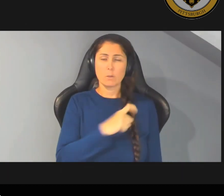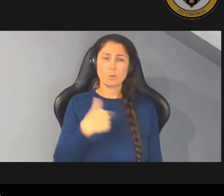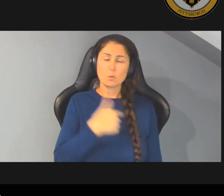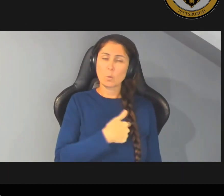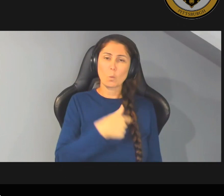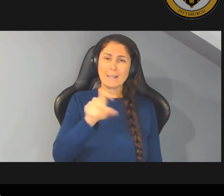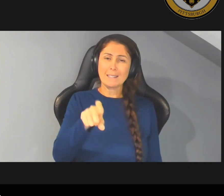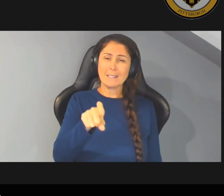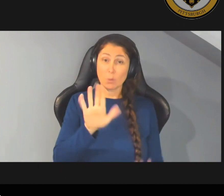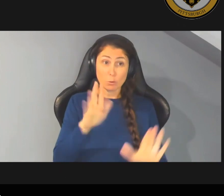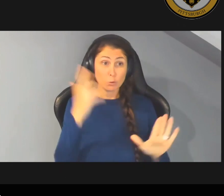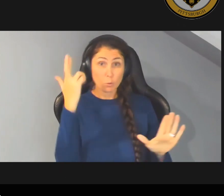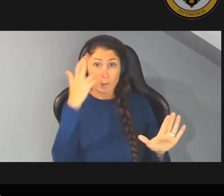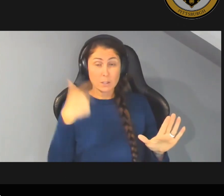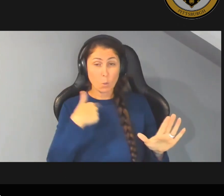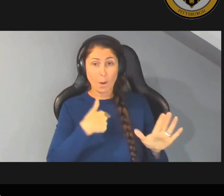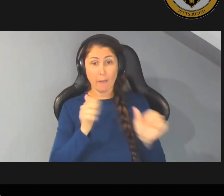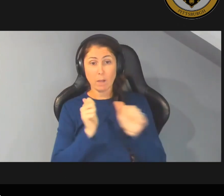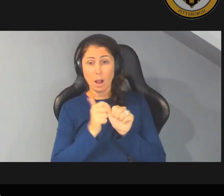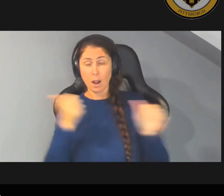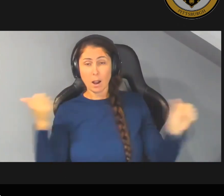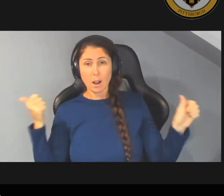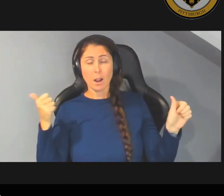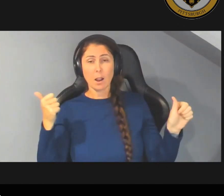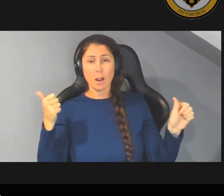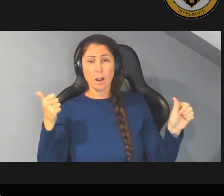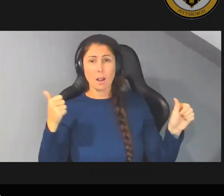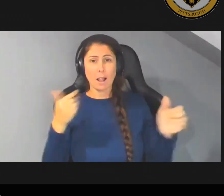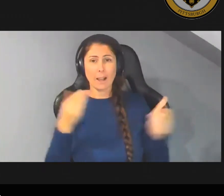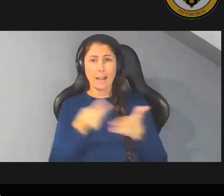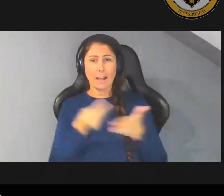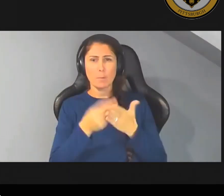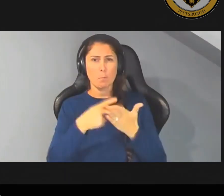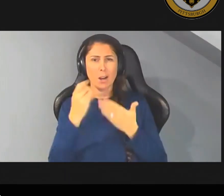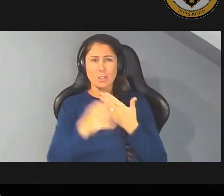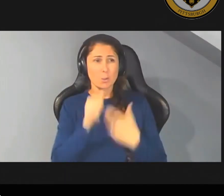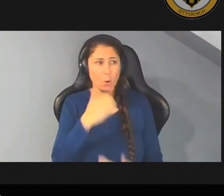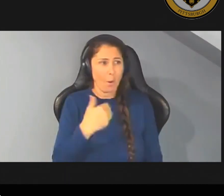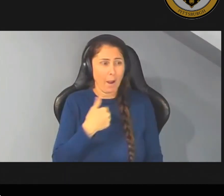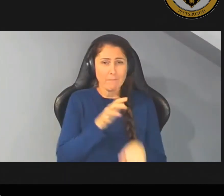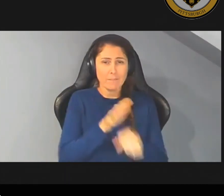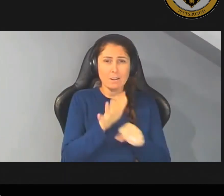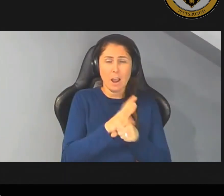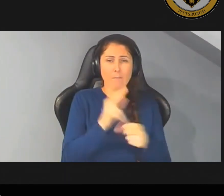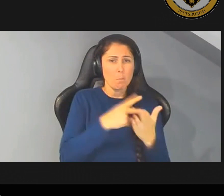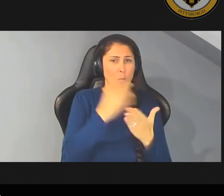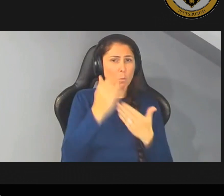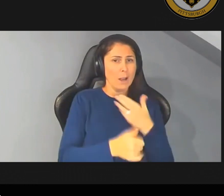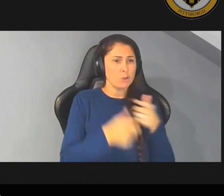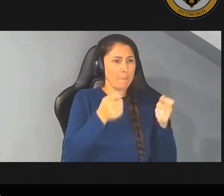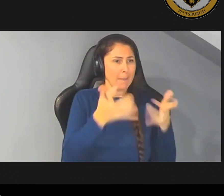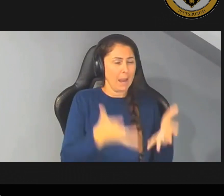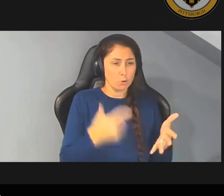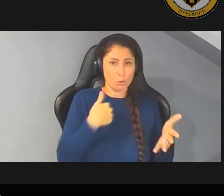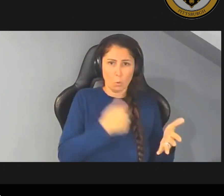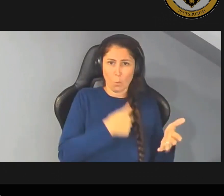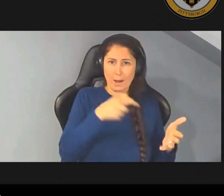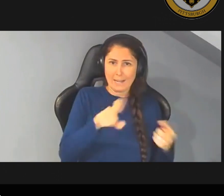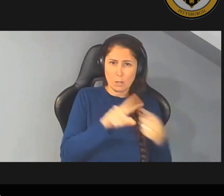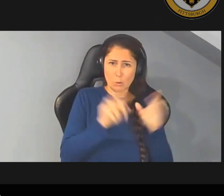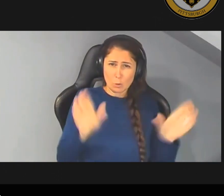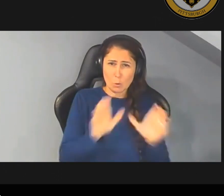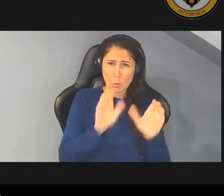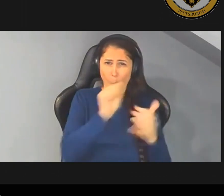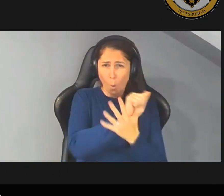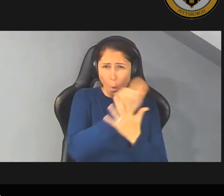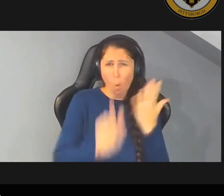reason that we have a backlog of capital projects we just do not have the number of project managers that we need to do all the projects